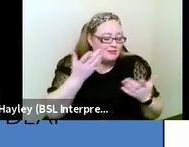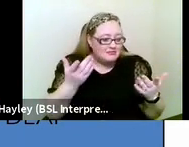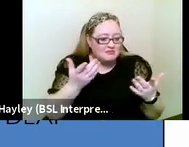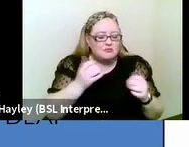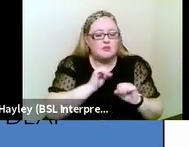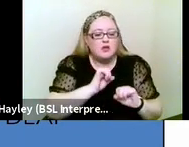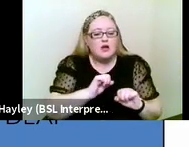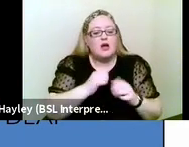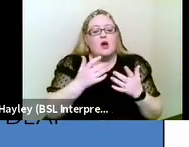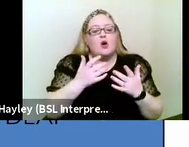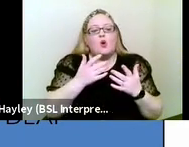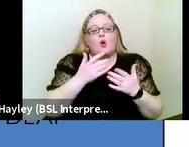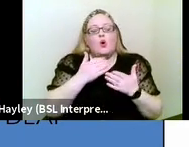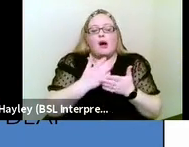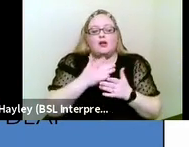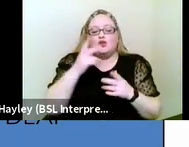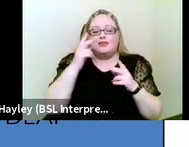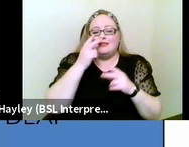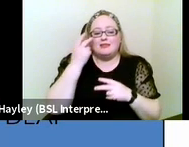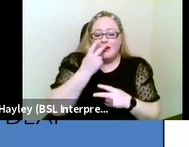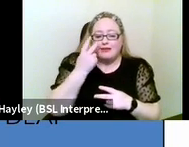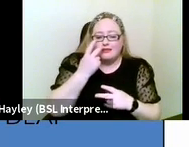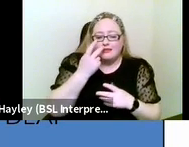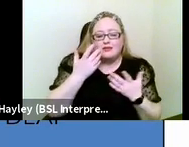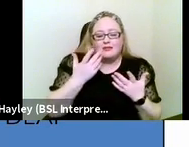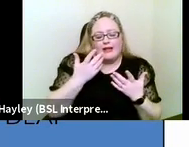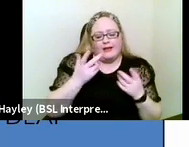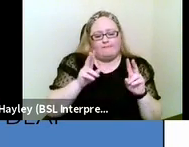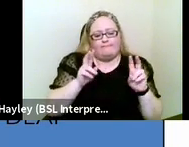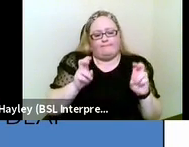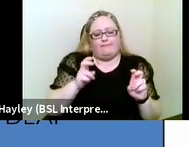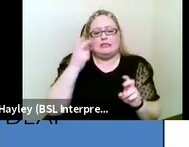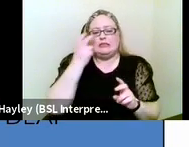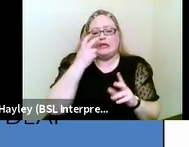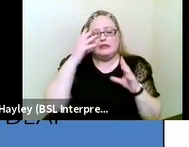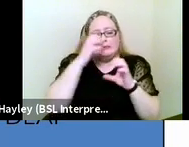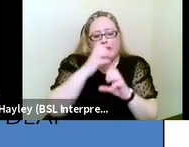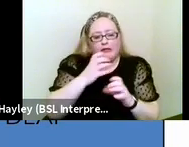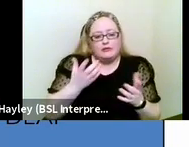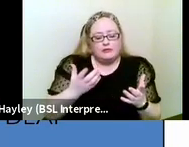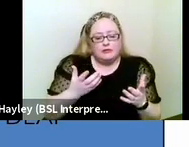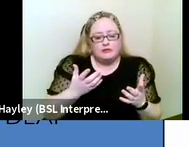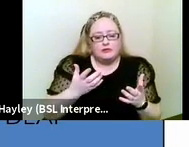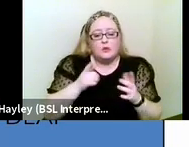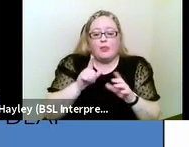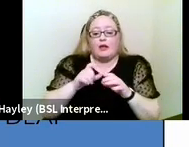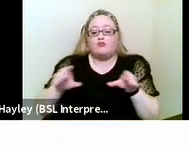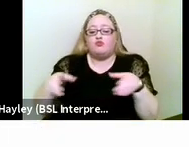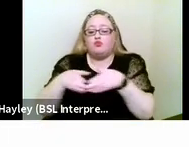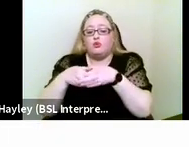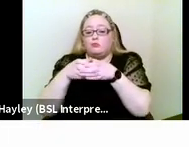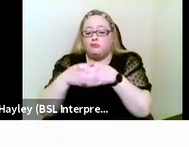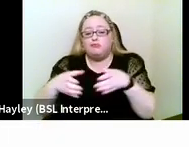sighting pad this is a rather big group next slide please